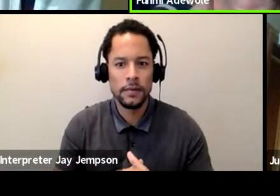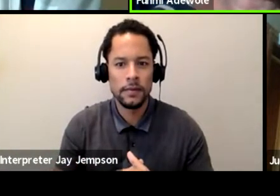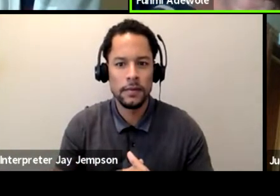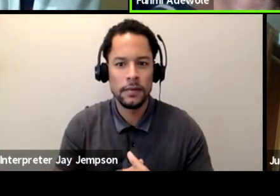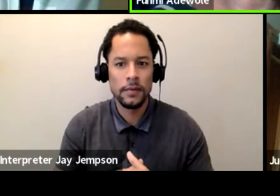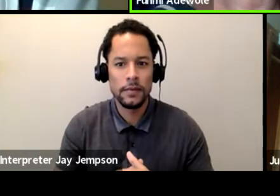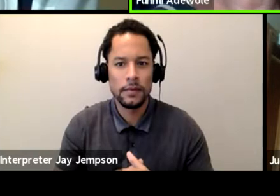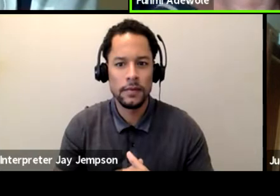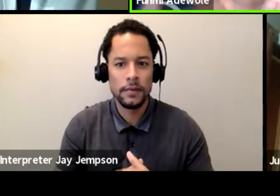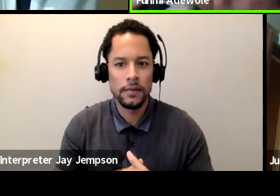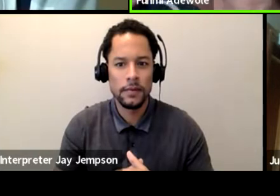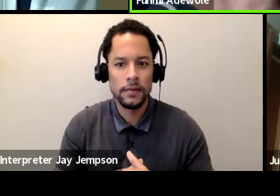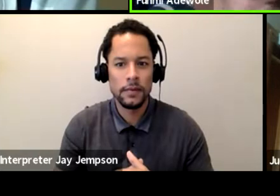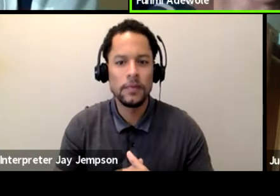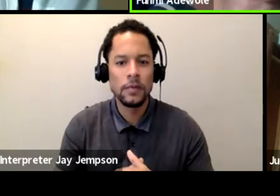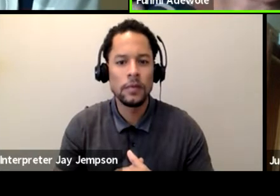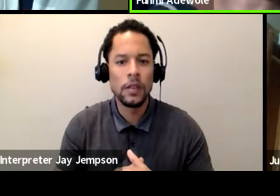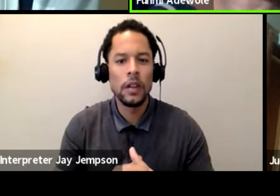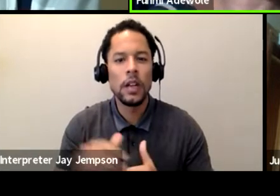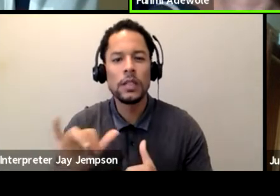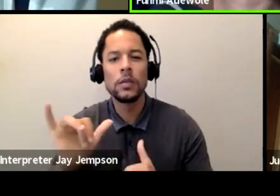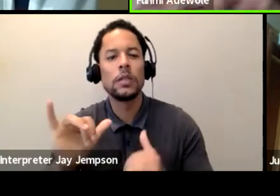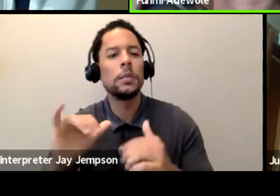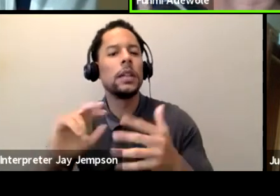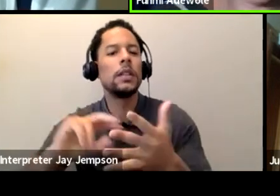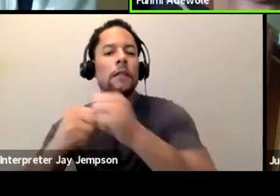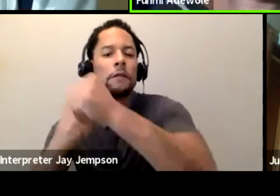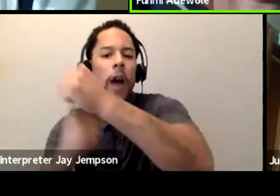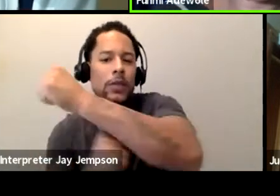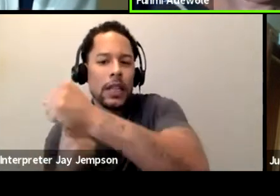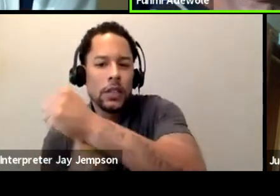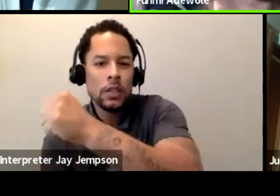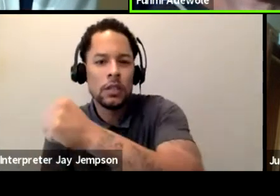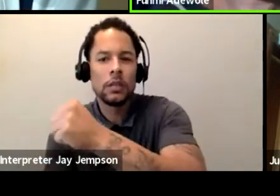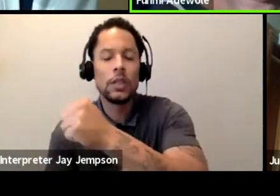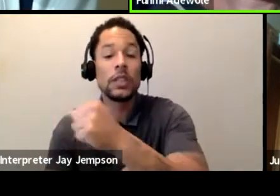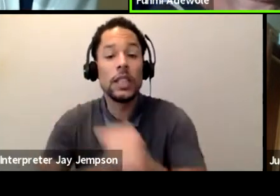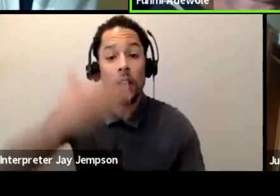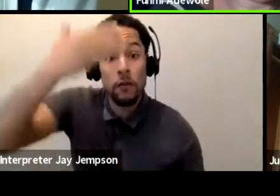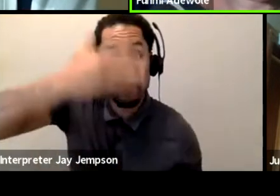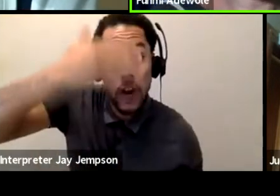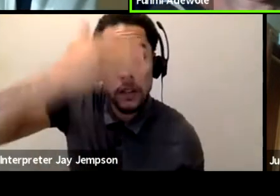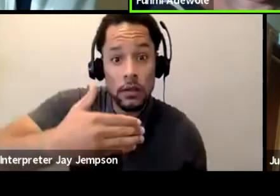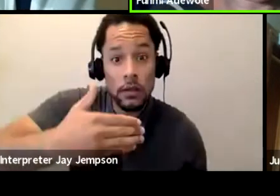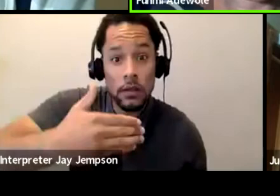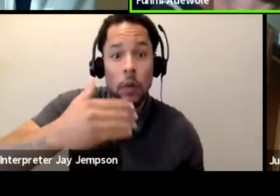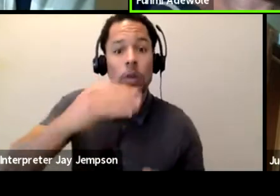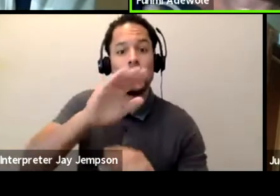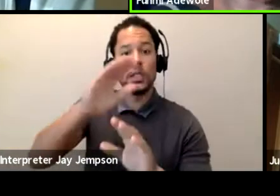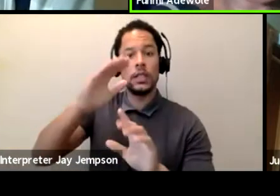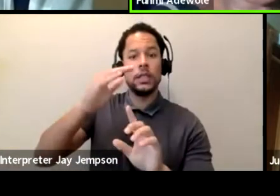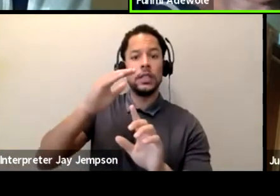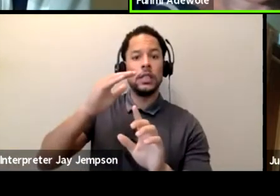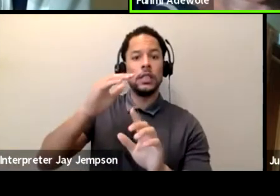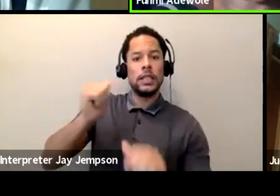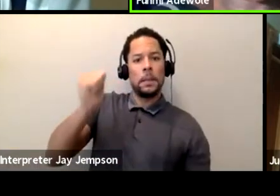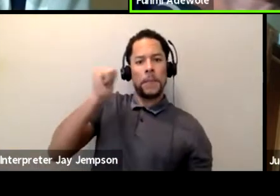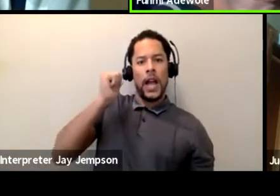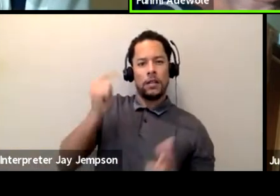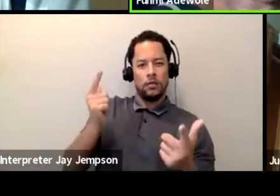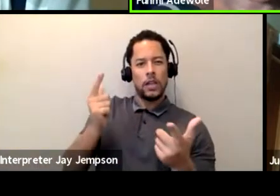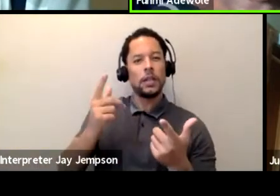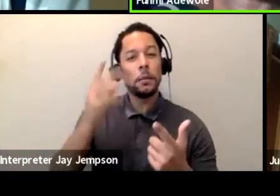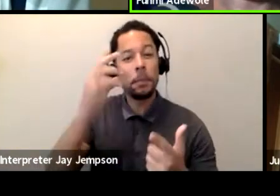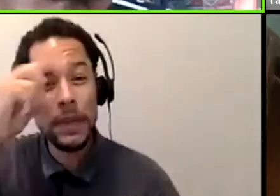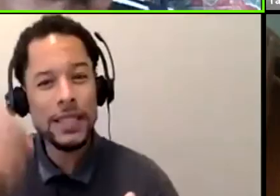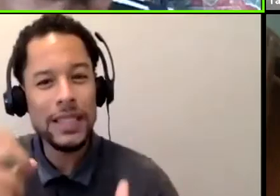he decides to put in the foreground, what he decides to put in the background. Because in a performance, we're not only using words, we're also